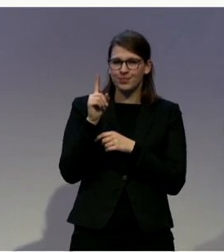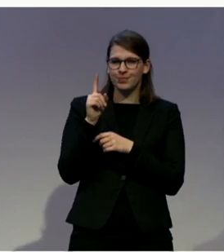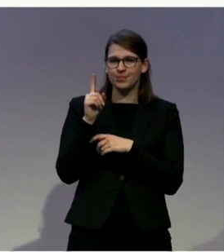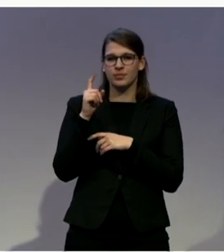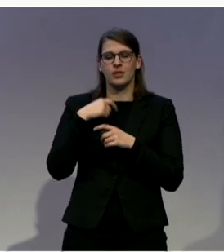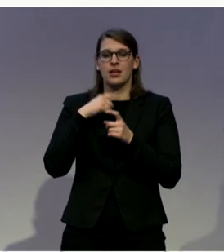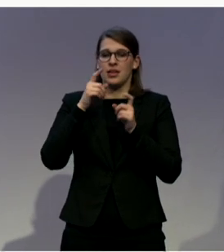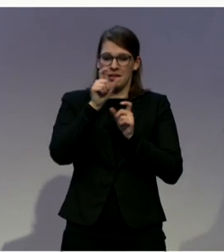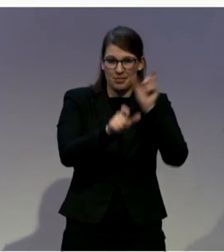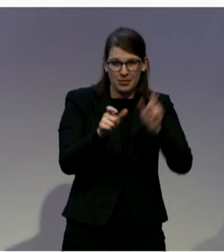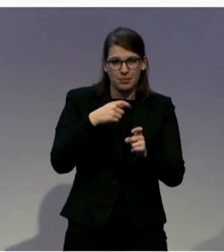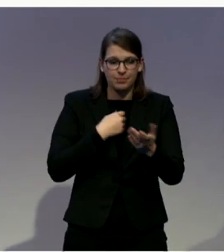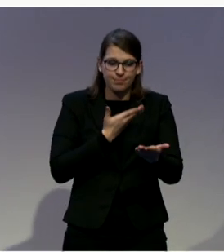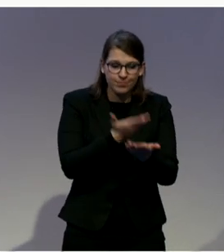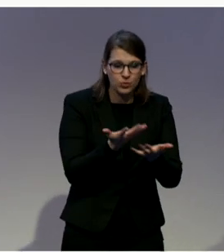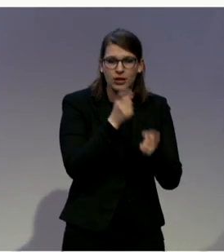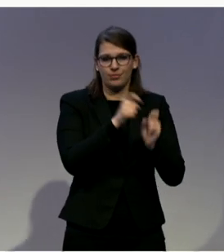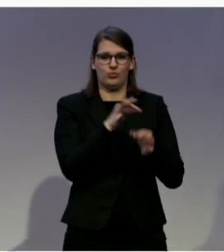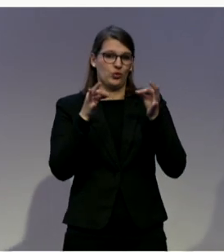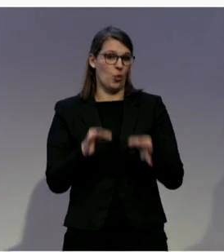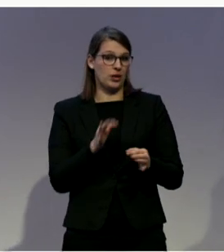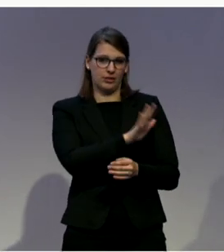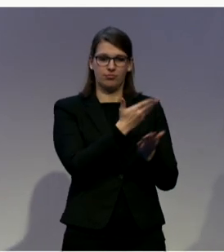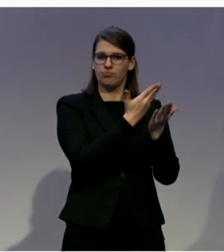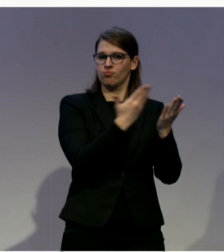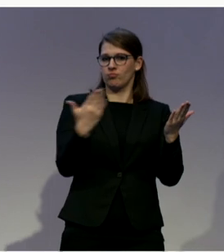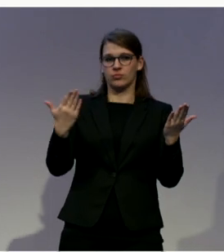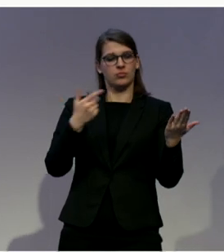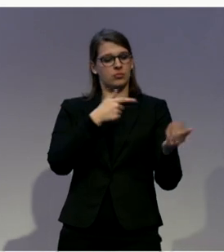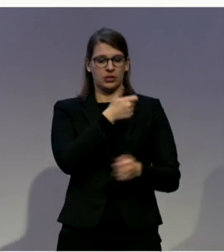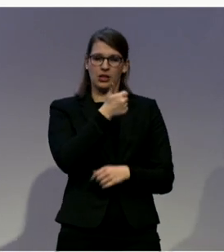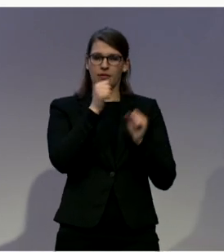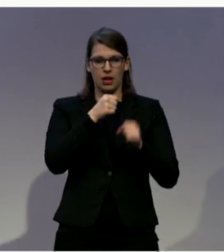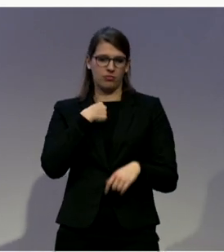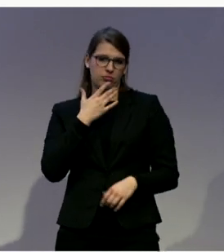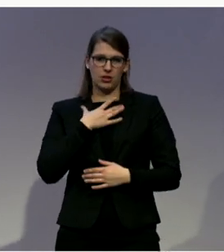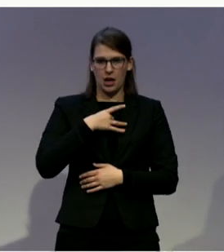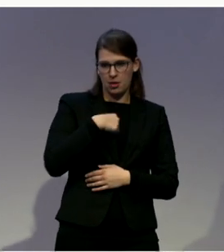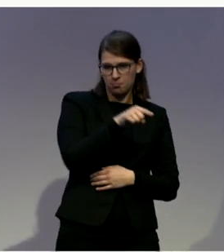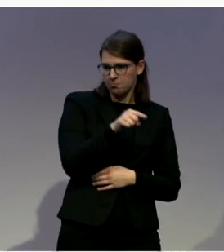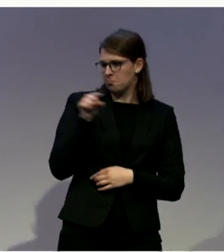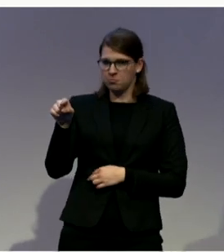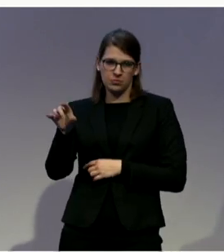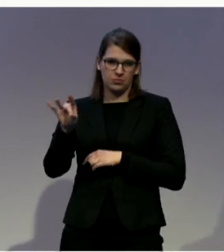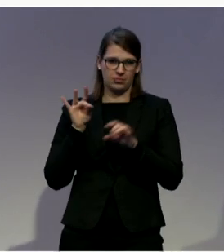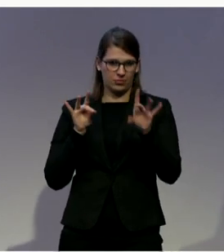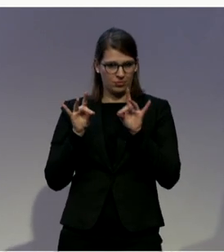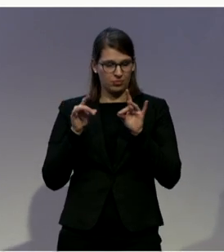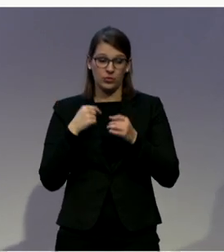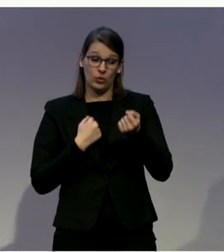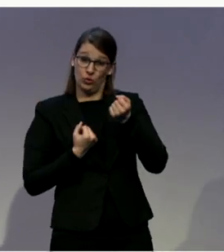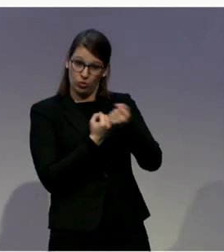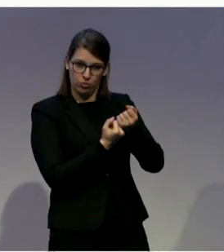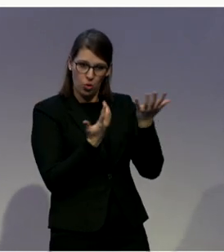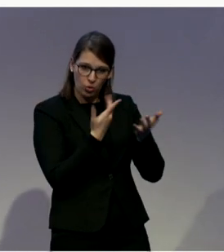about what they want to do in their life and give them the support to execute those choices. Also for people with intellectual disability,